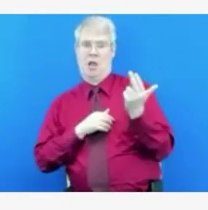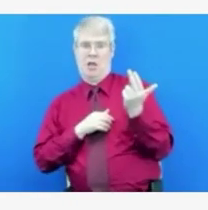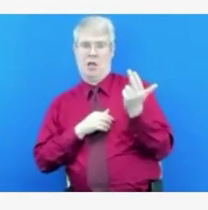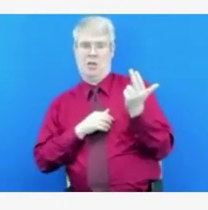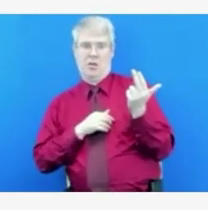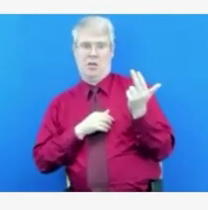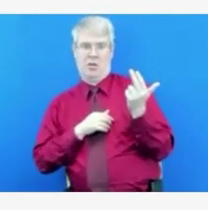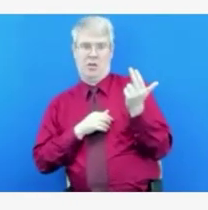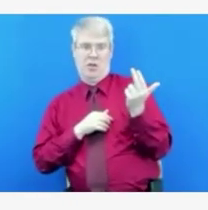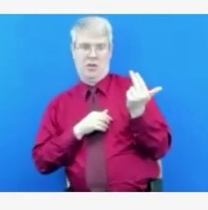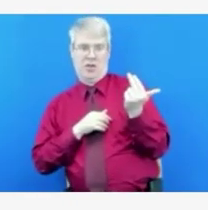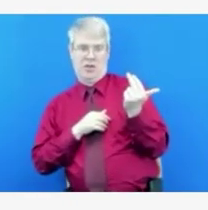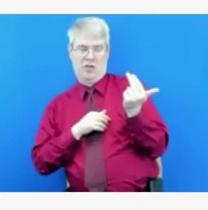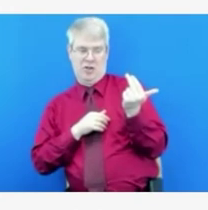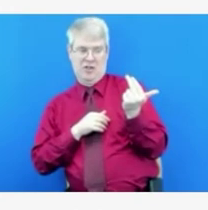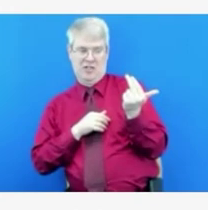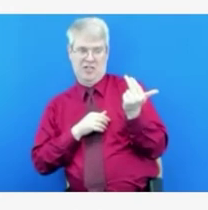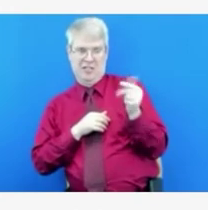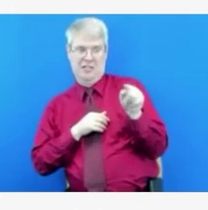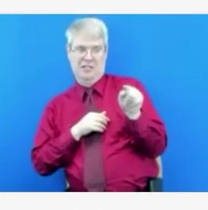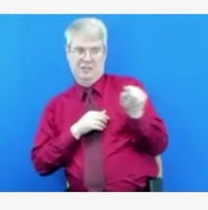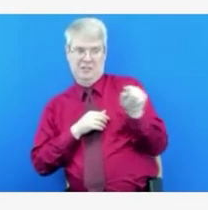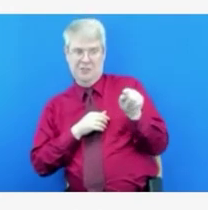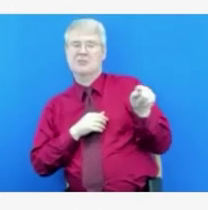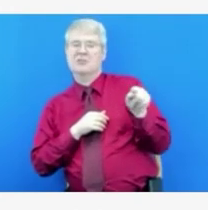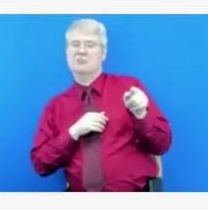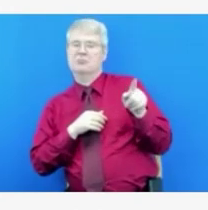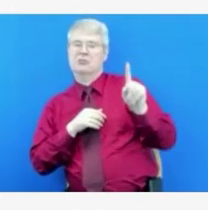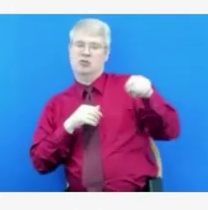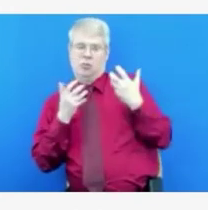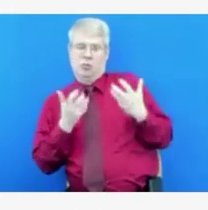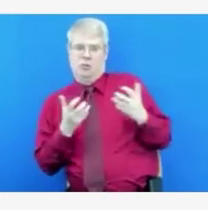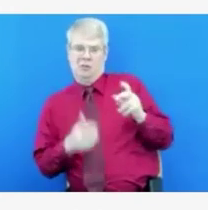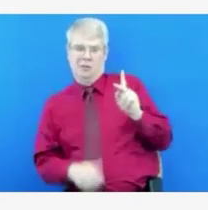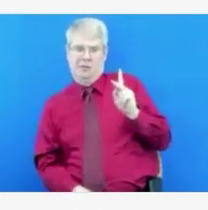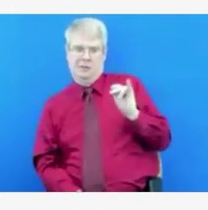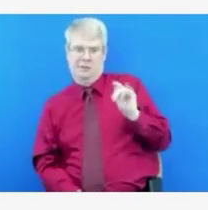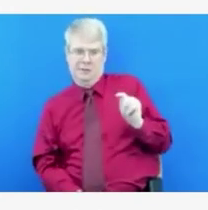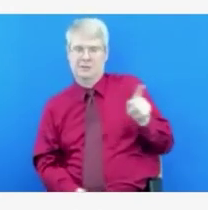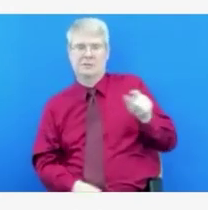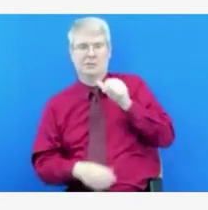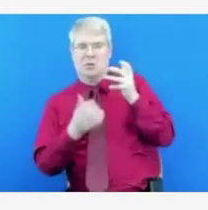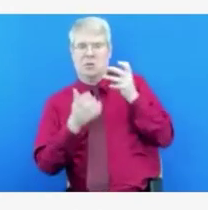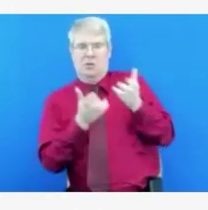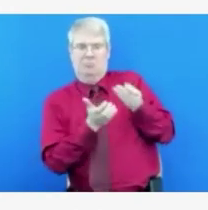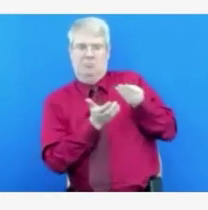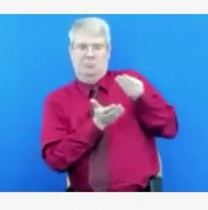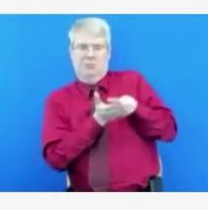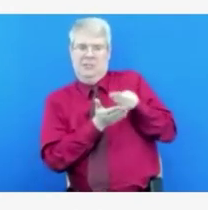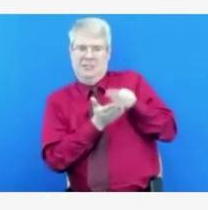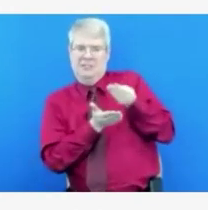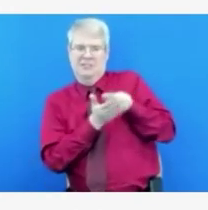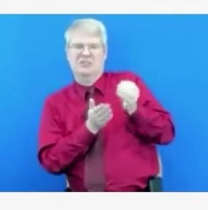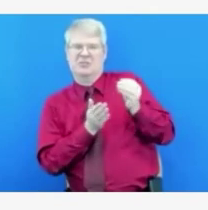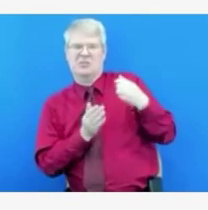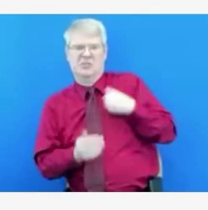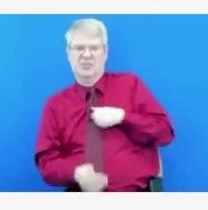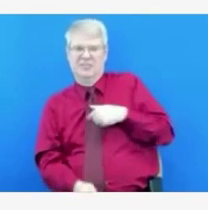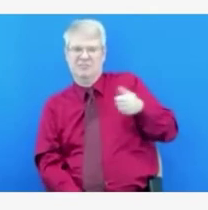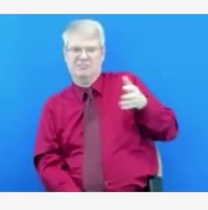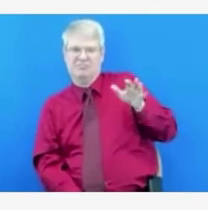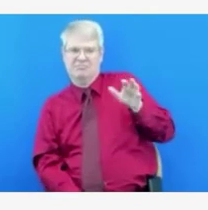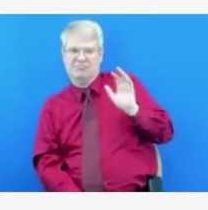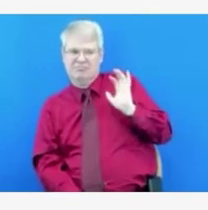contractors using that same pot of money to be able to purchase test kits for schools. So we have a